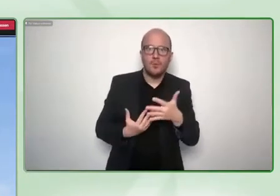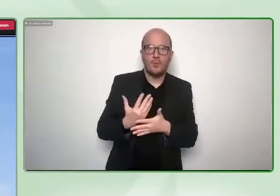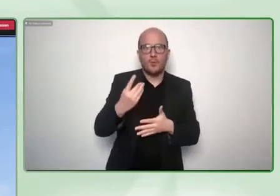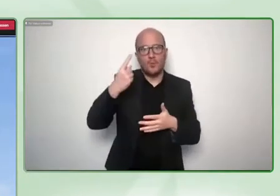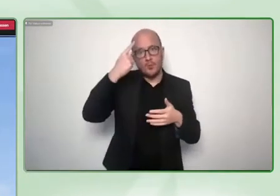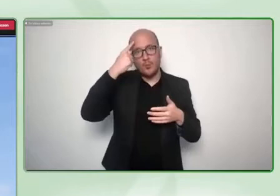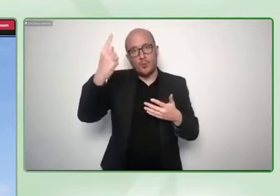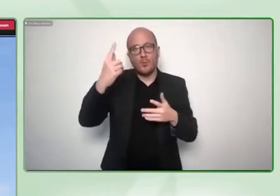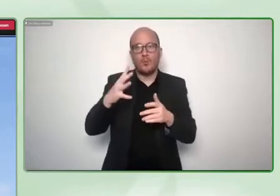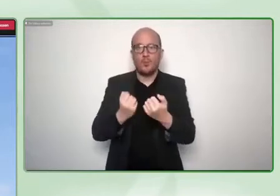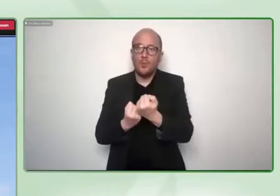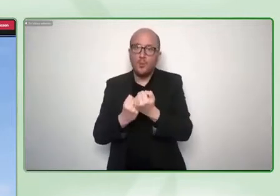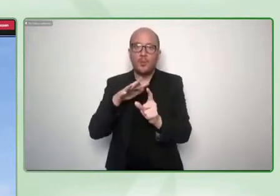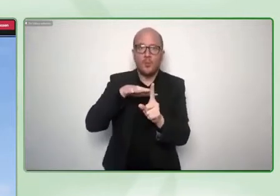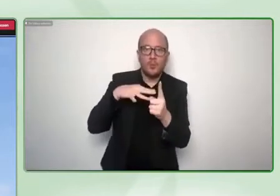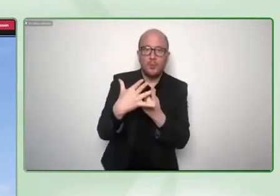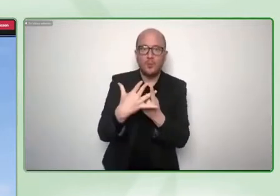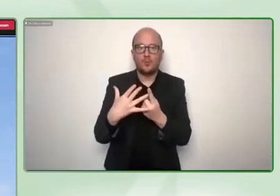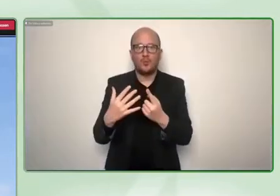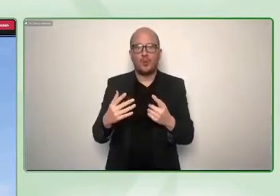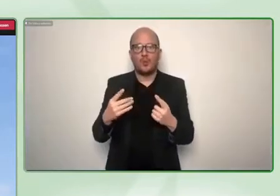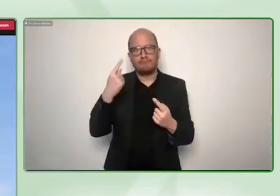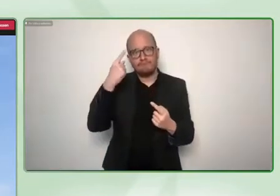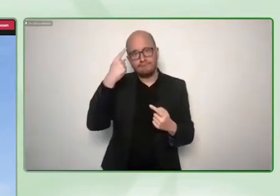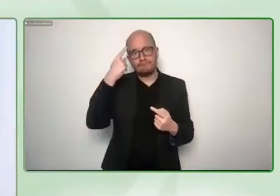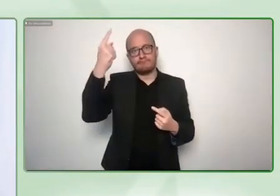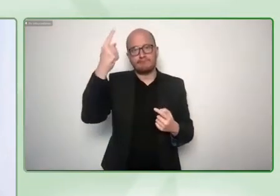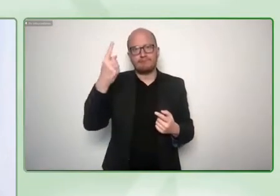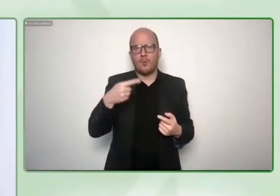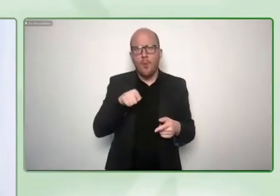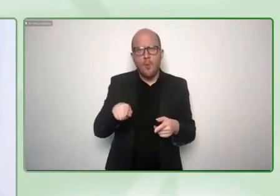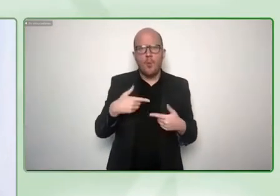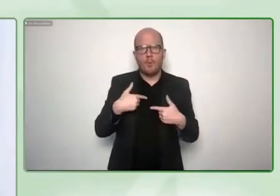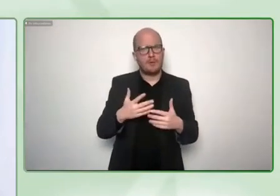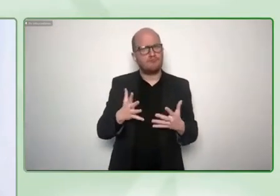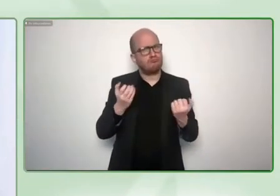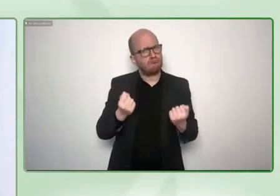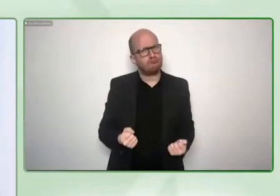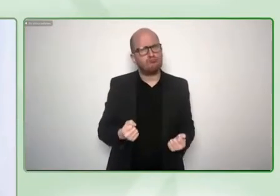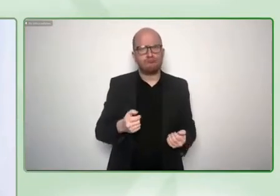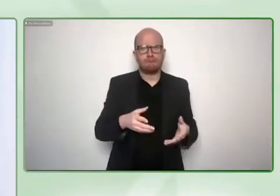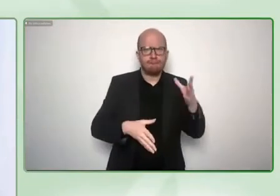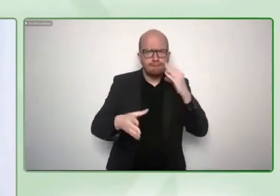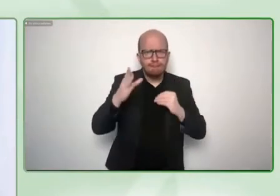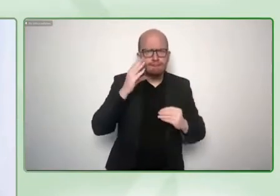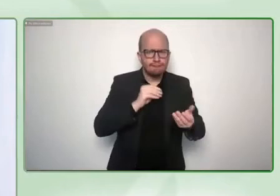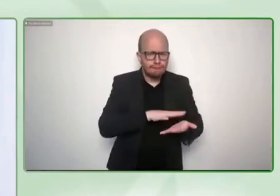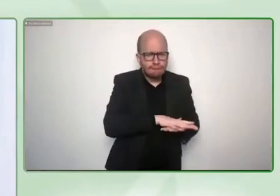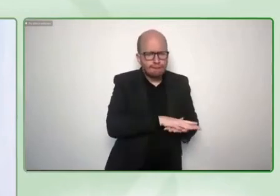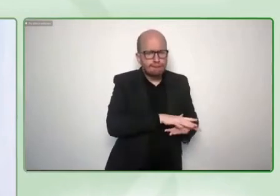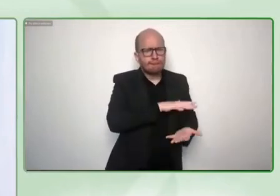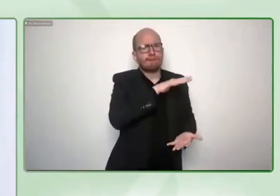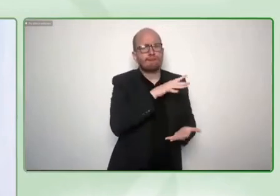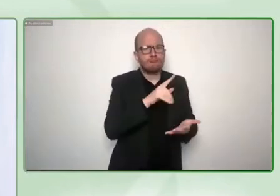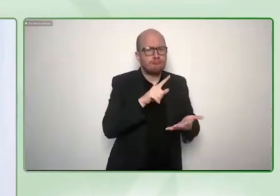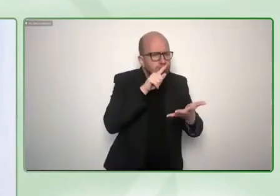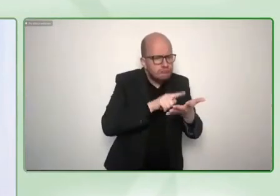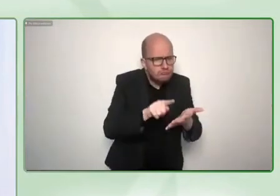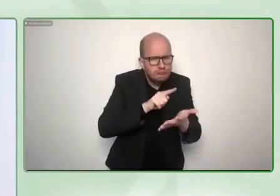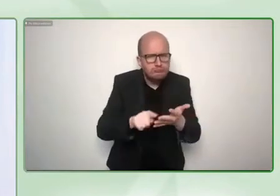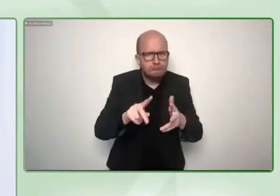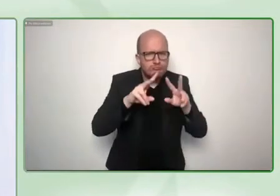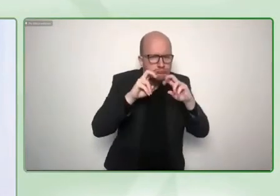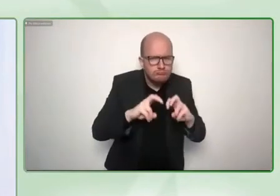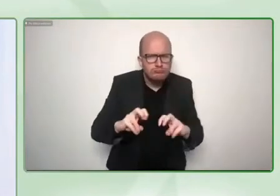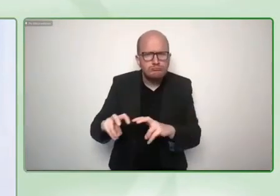building and research that we are interested in. So let's somehow level the playing field what we're talking